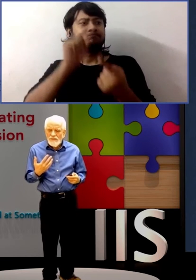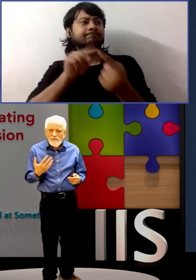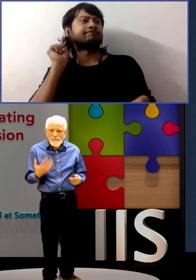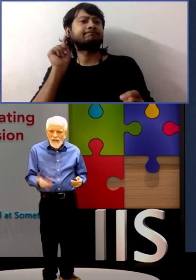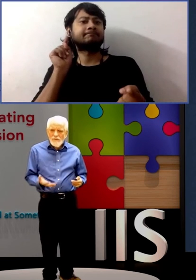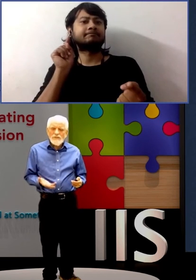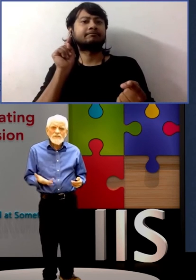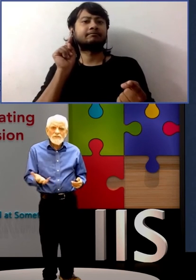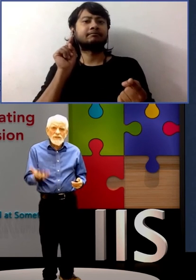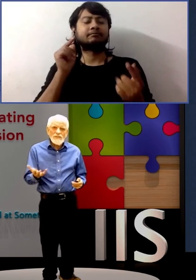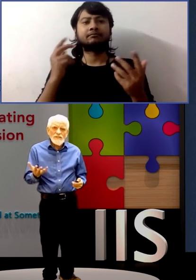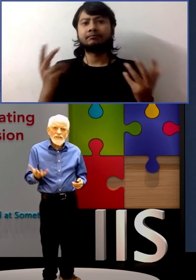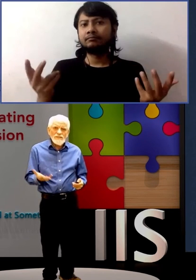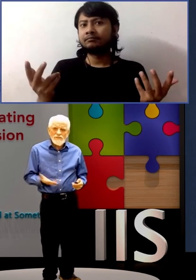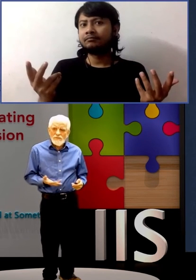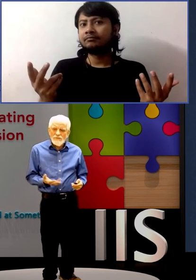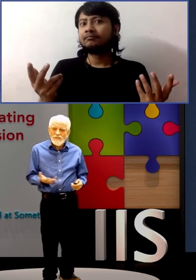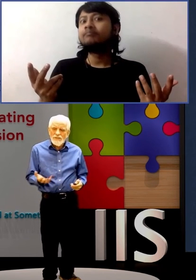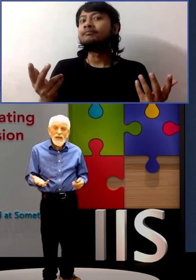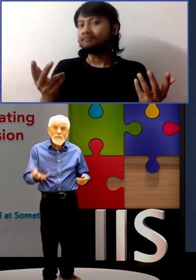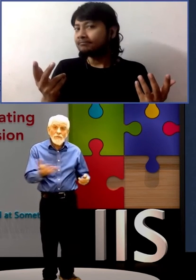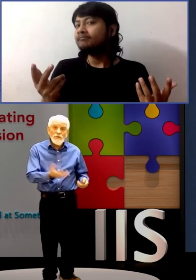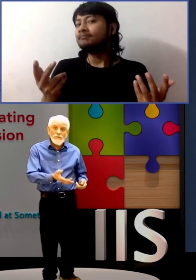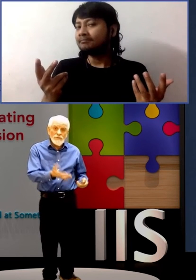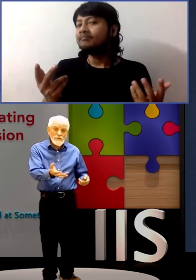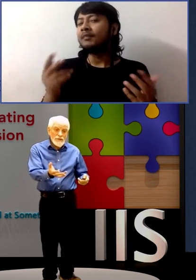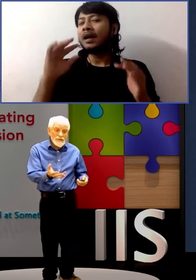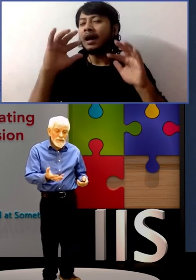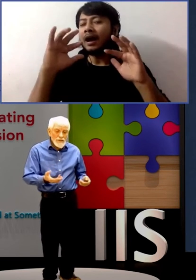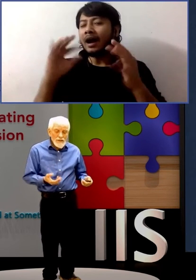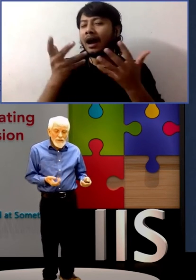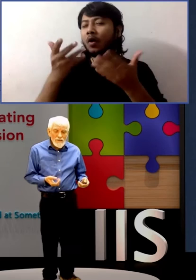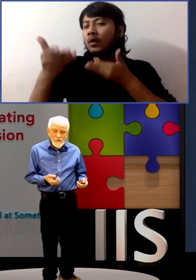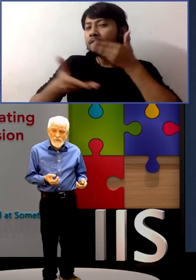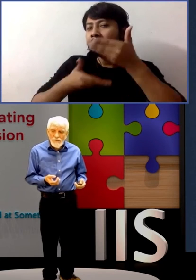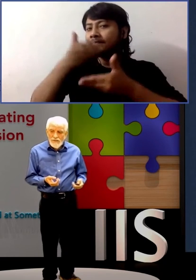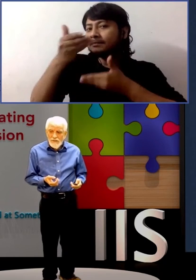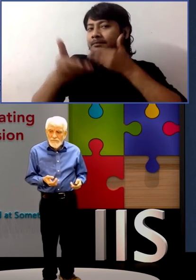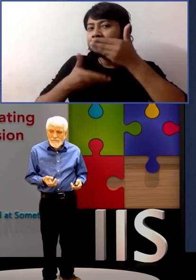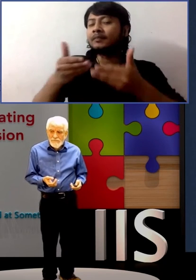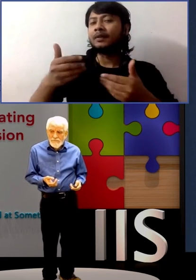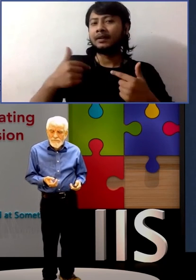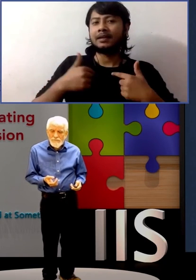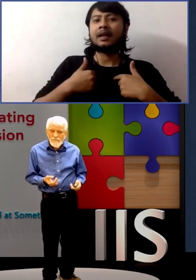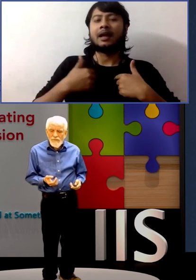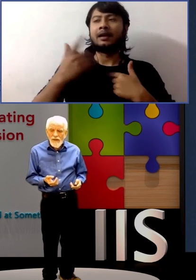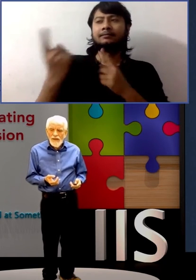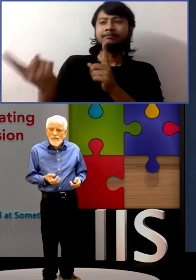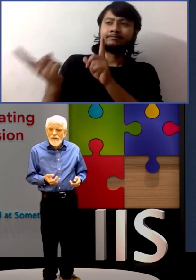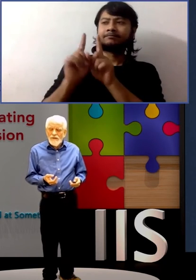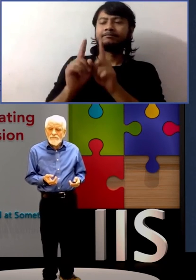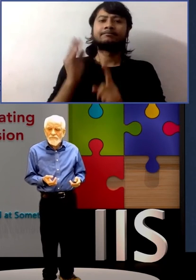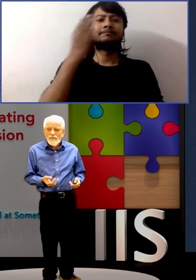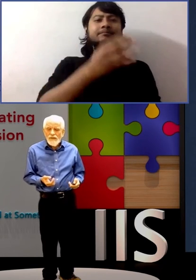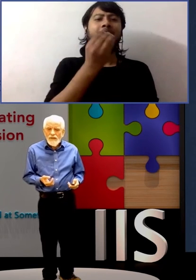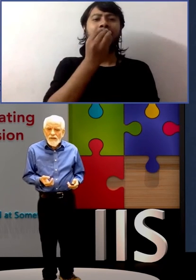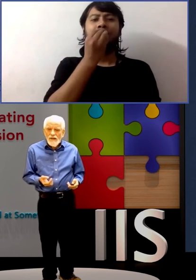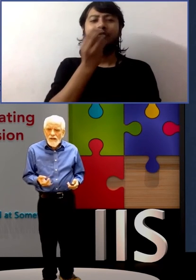So, the following situation I used to bridge the gap. I brought him to a local restaurant, and